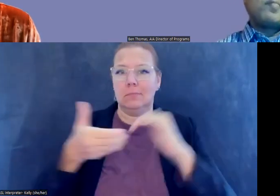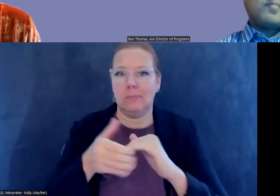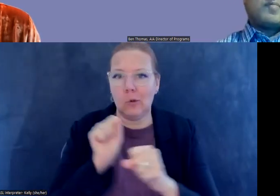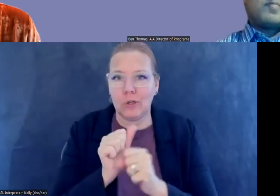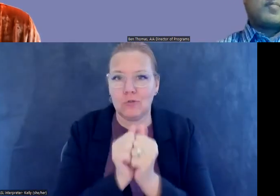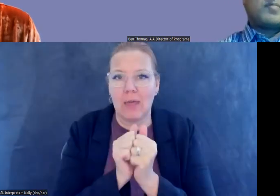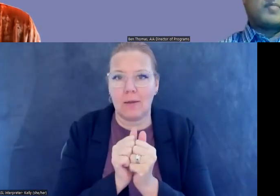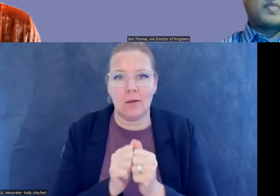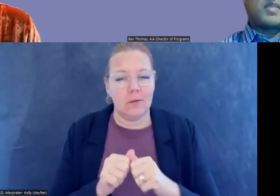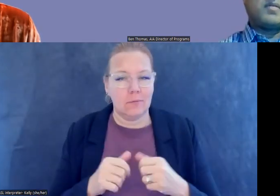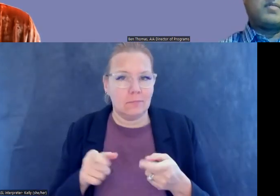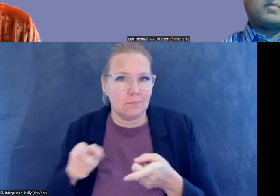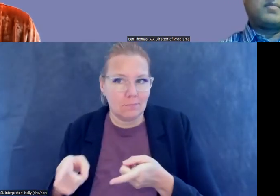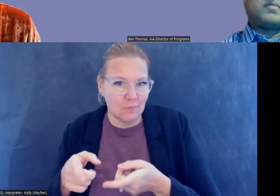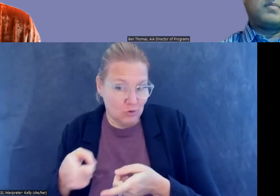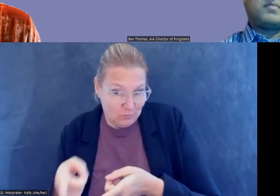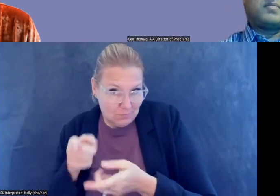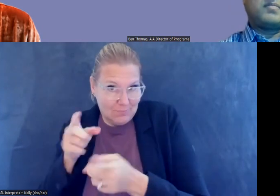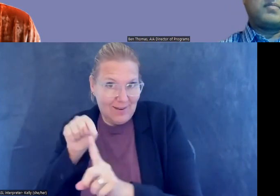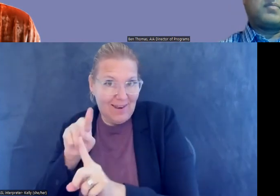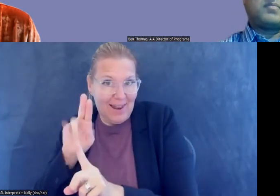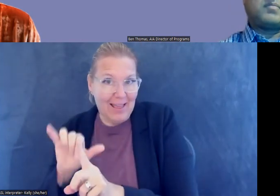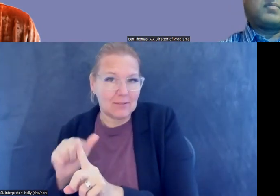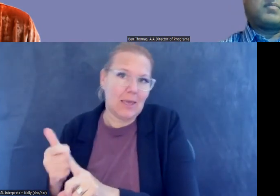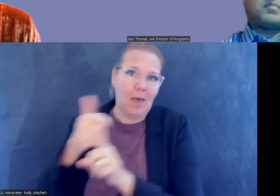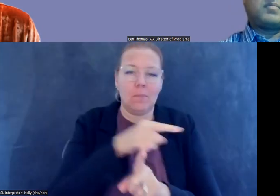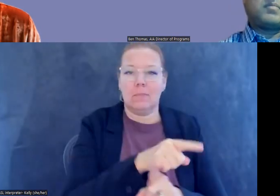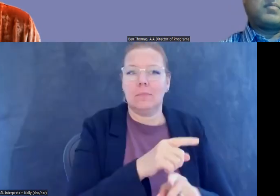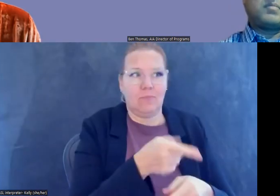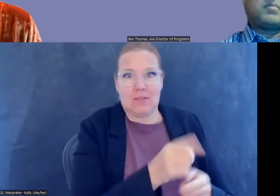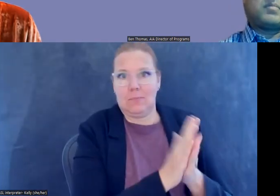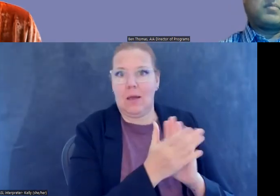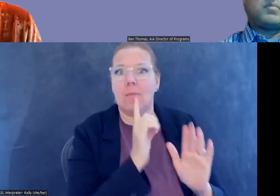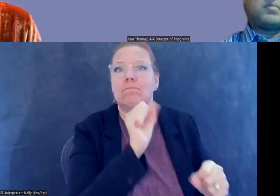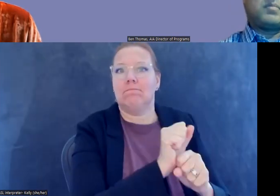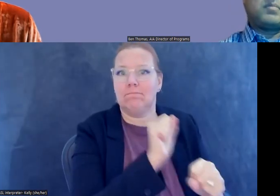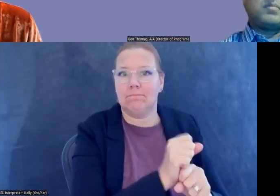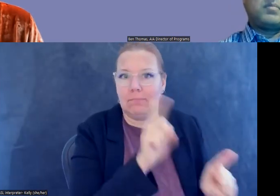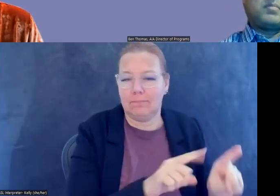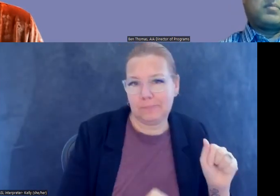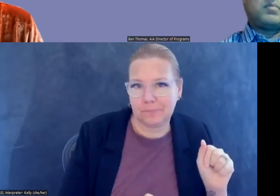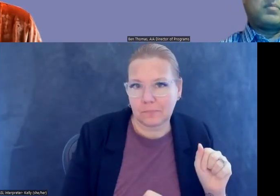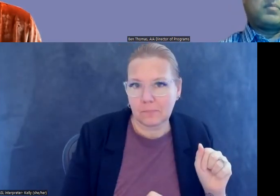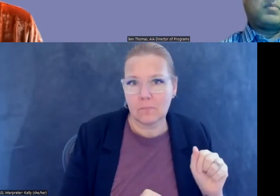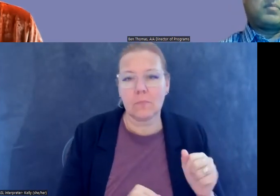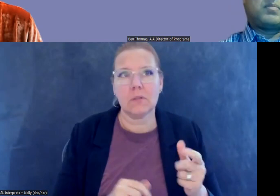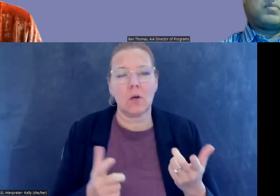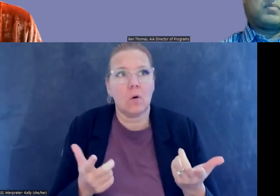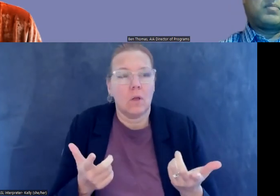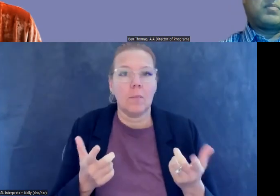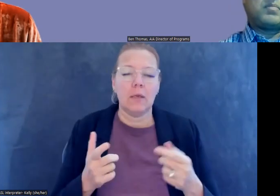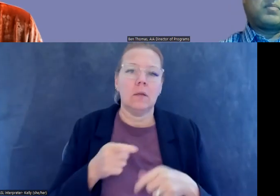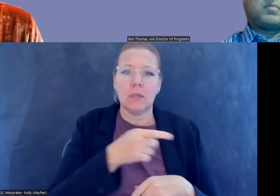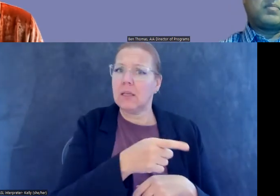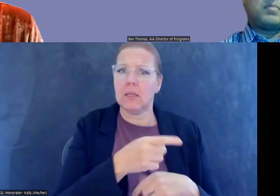again, Latchford was, you know, he was able to eventually caught up with them, but he was able to